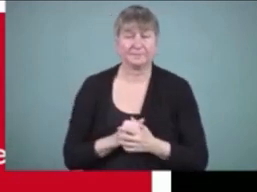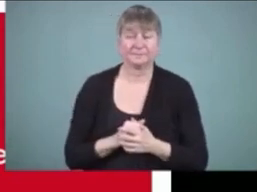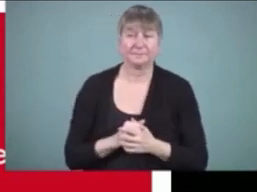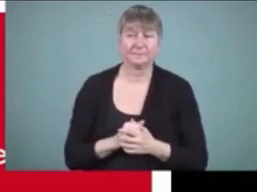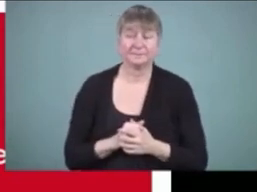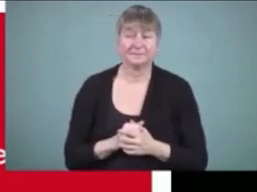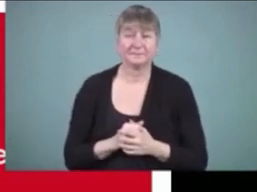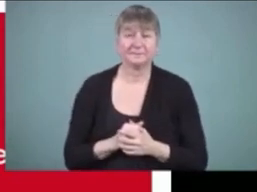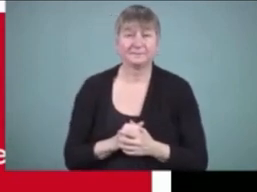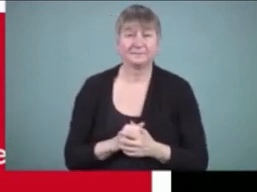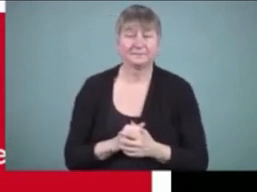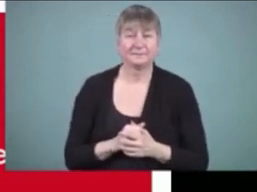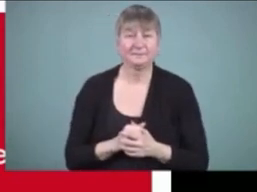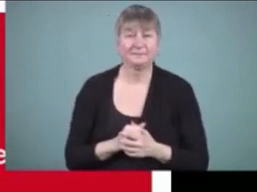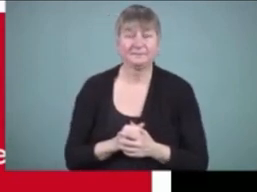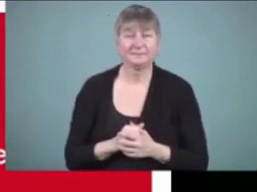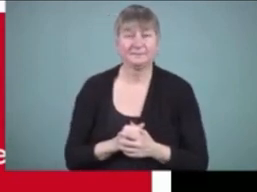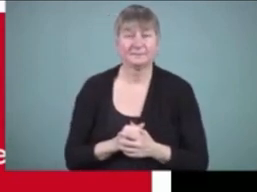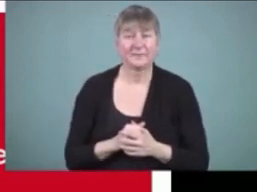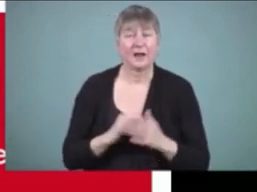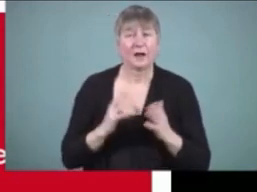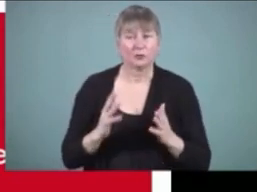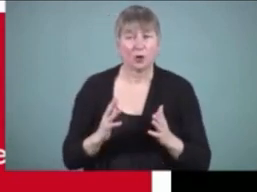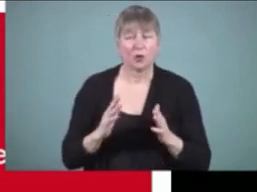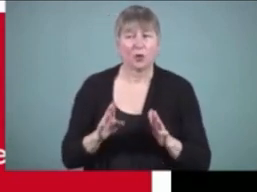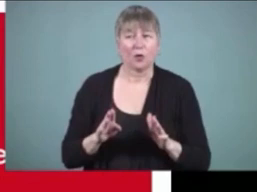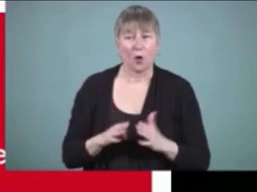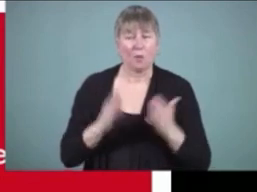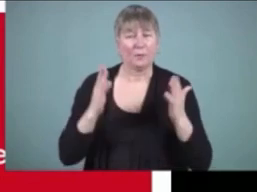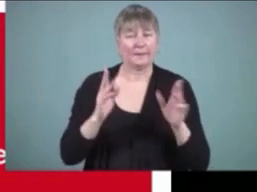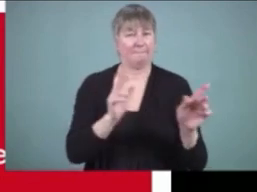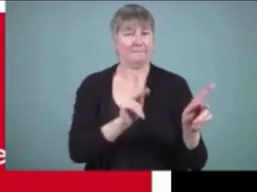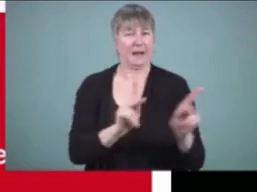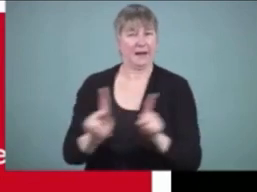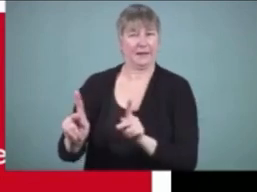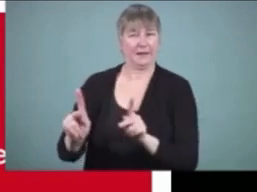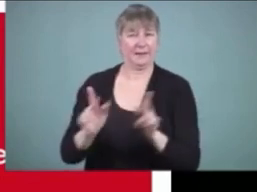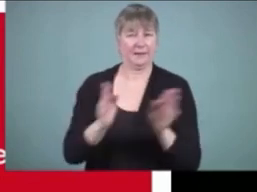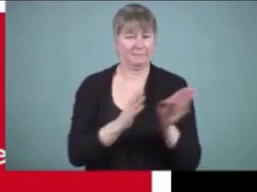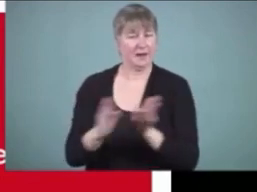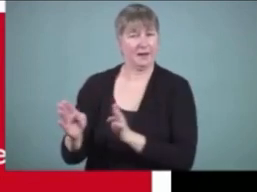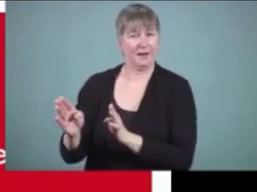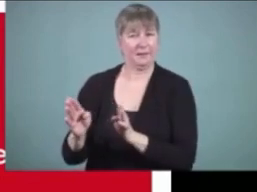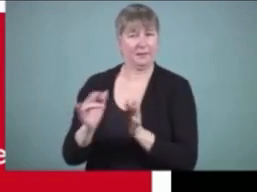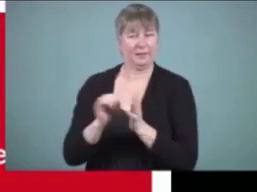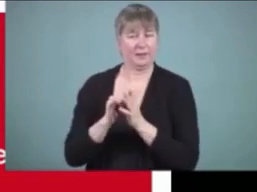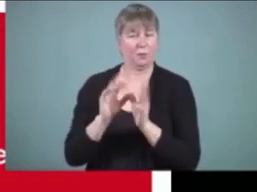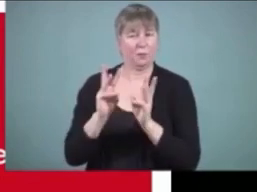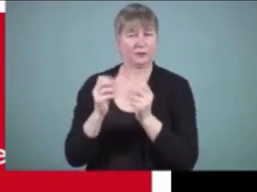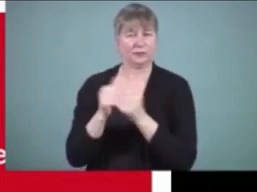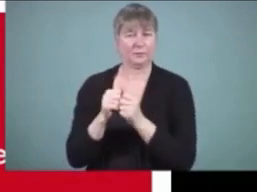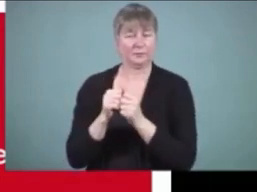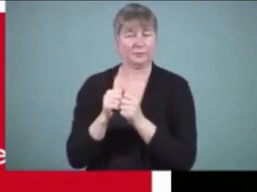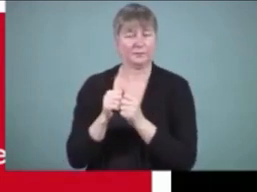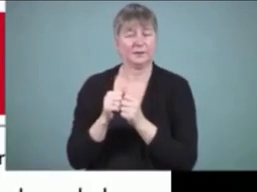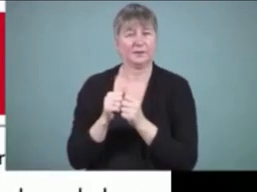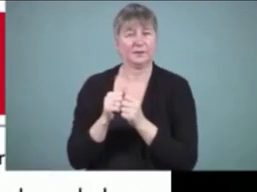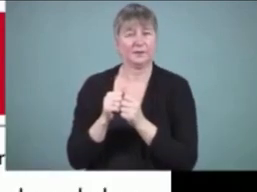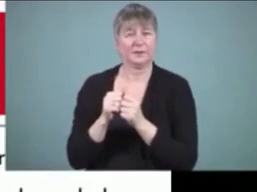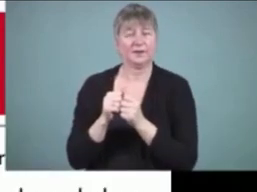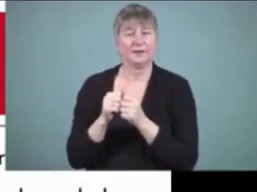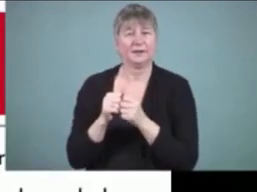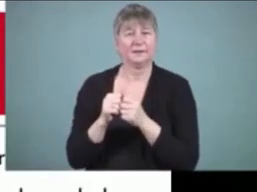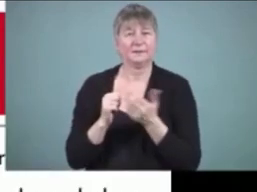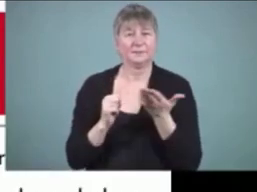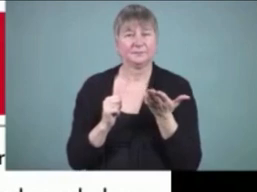so in a notion of planning in that first stage of the writer's workshop in the next slide you'll see the first idea